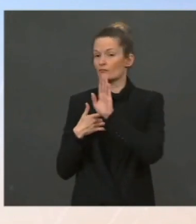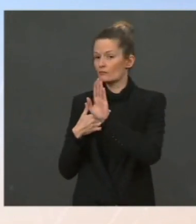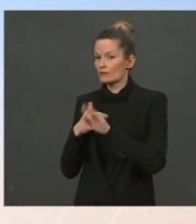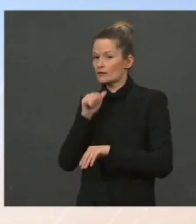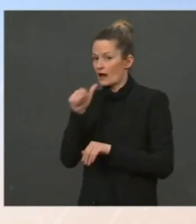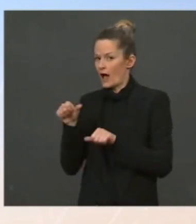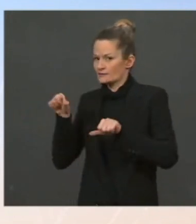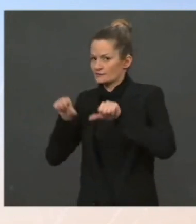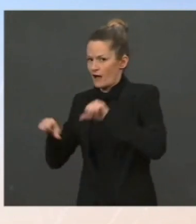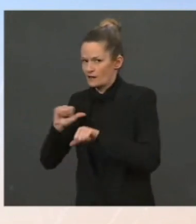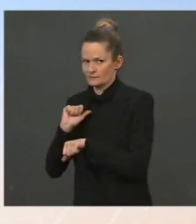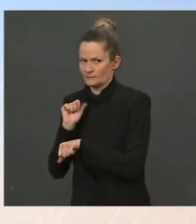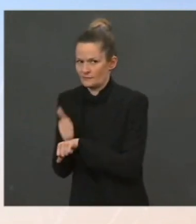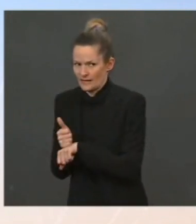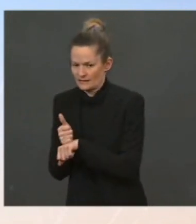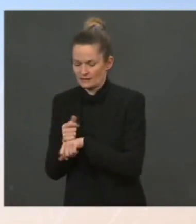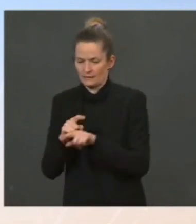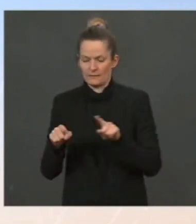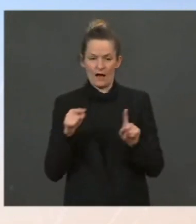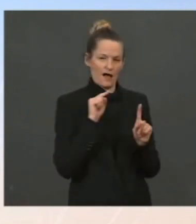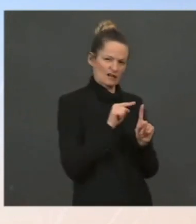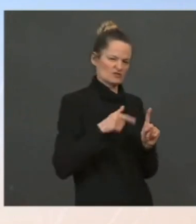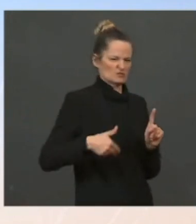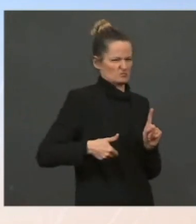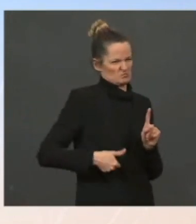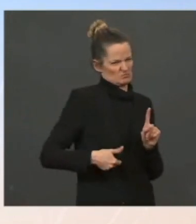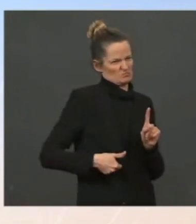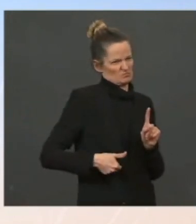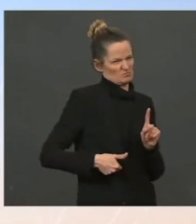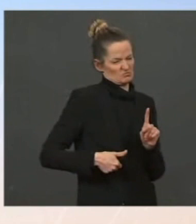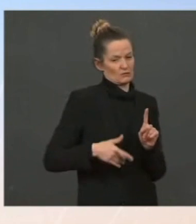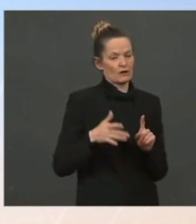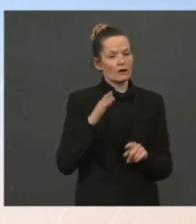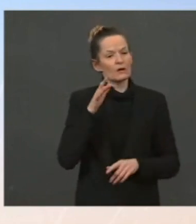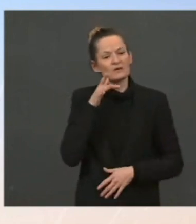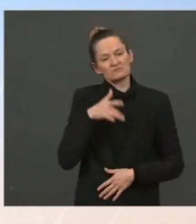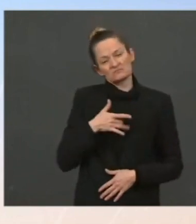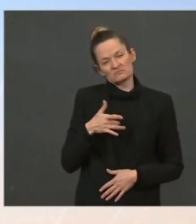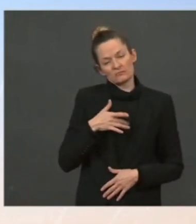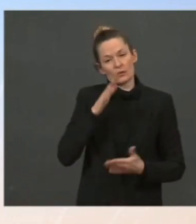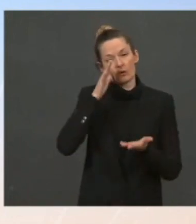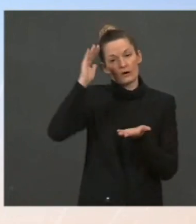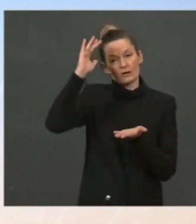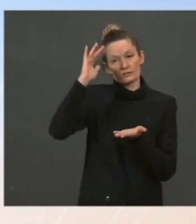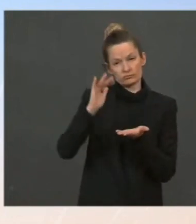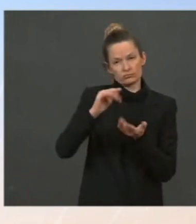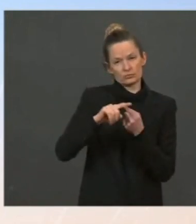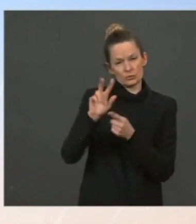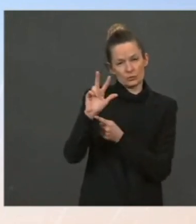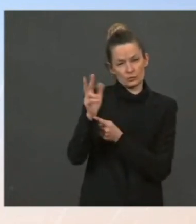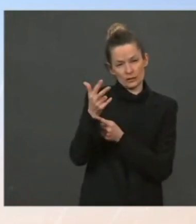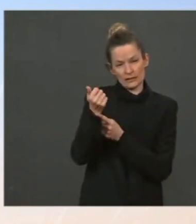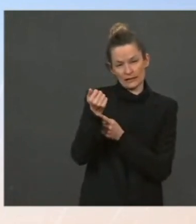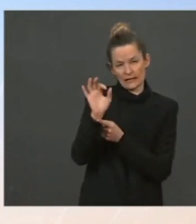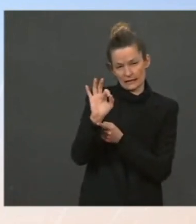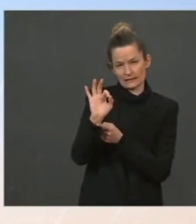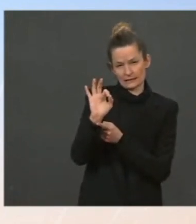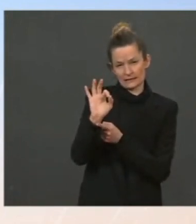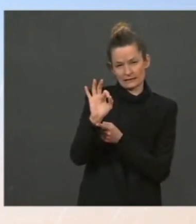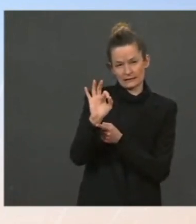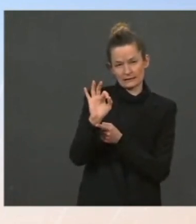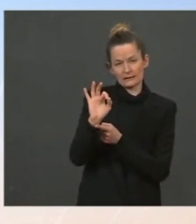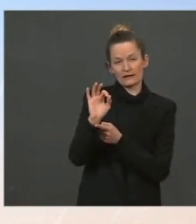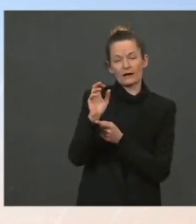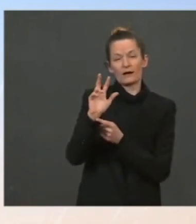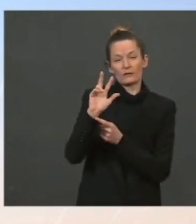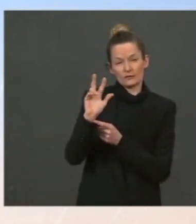December, the price will be $3.19 a gallon, and then in January, continue to go down. So